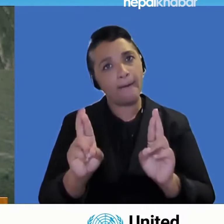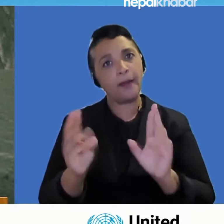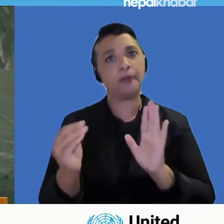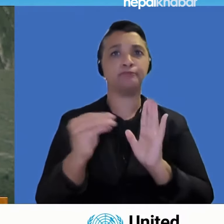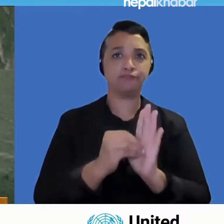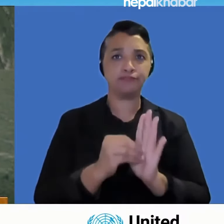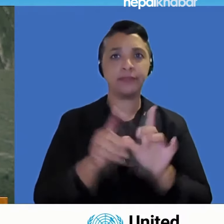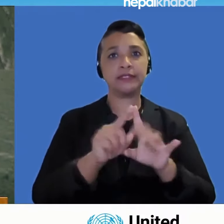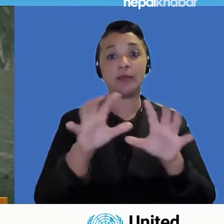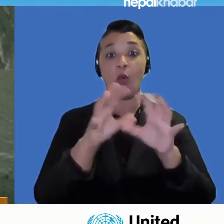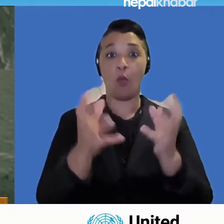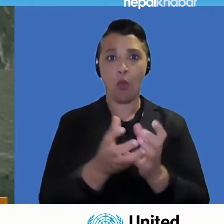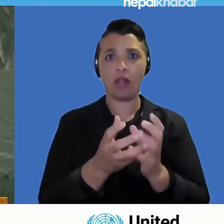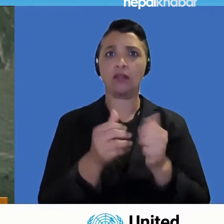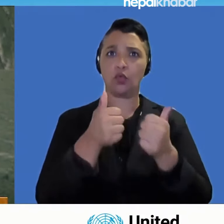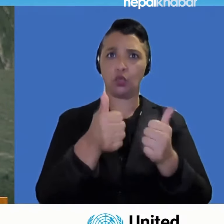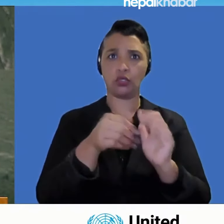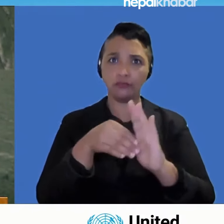inter-